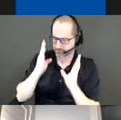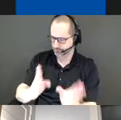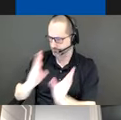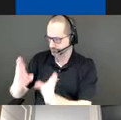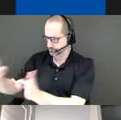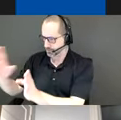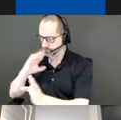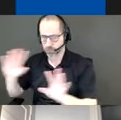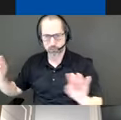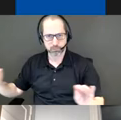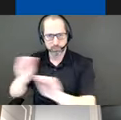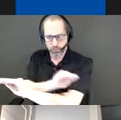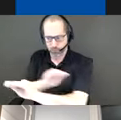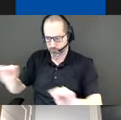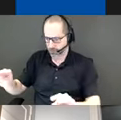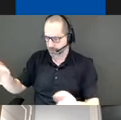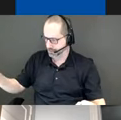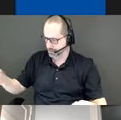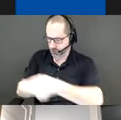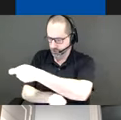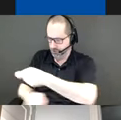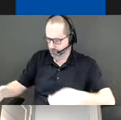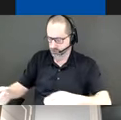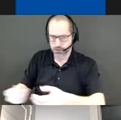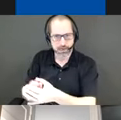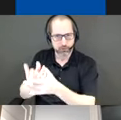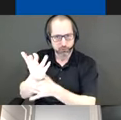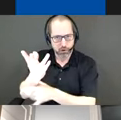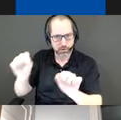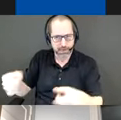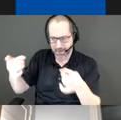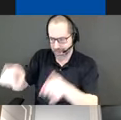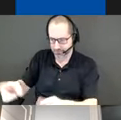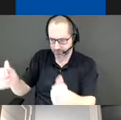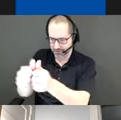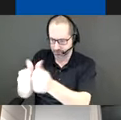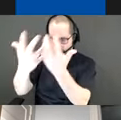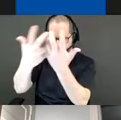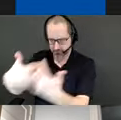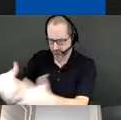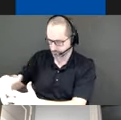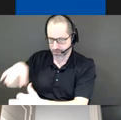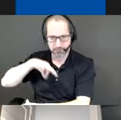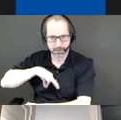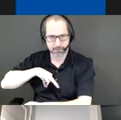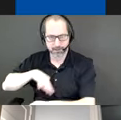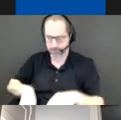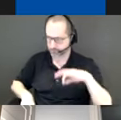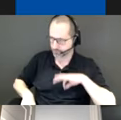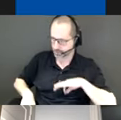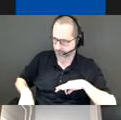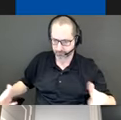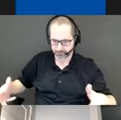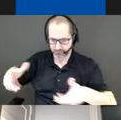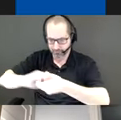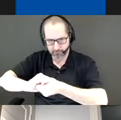exchange and growth happens together in a kind of a mutual benefit and a kind of a collaborative dance.